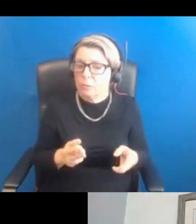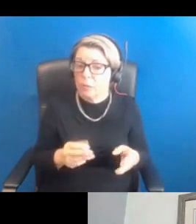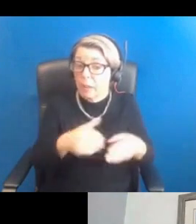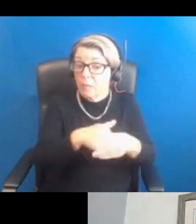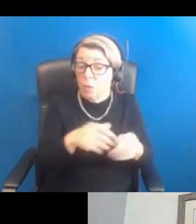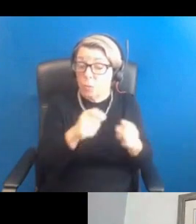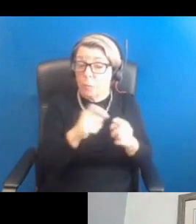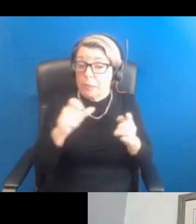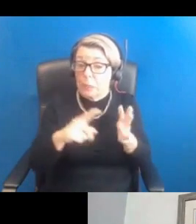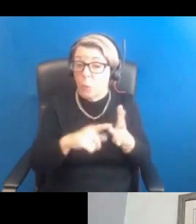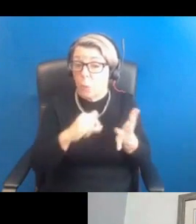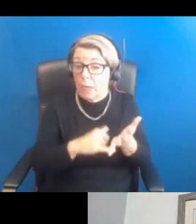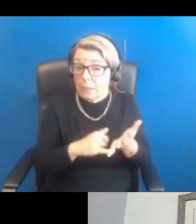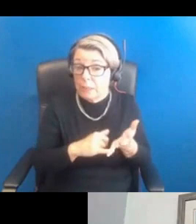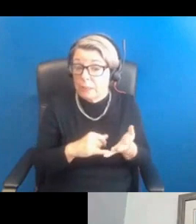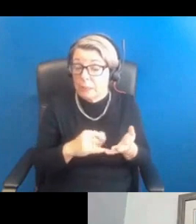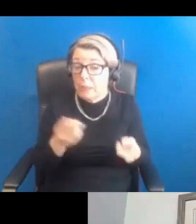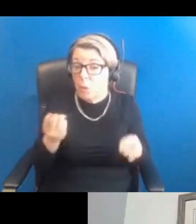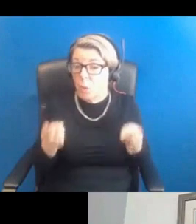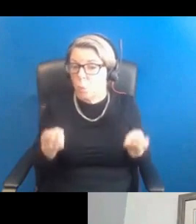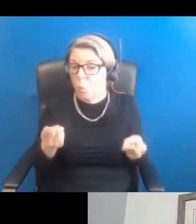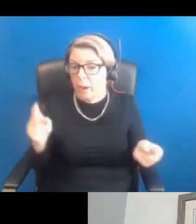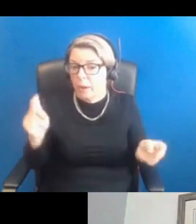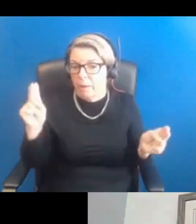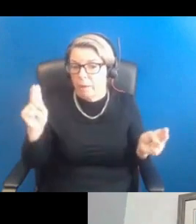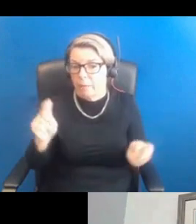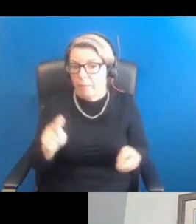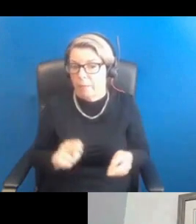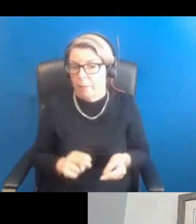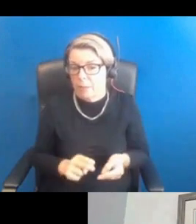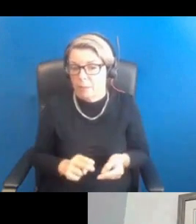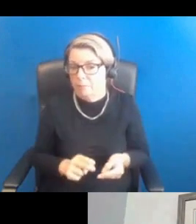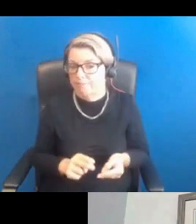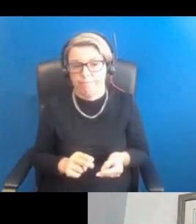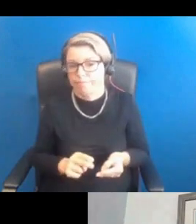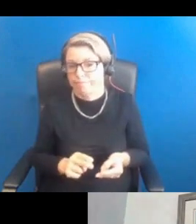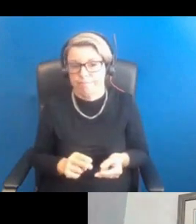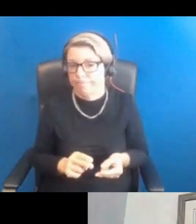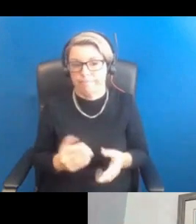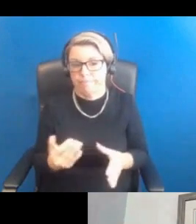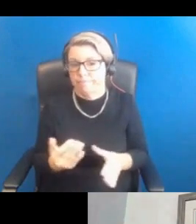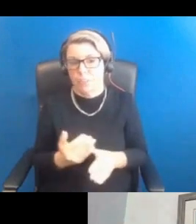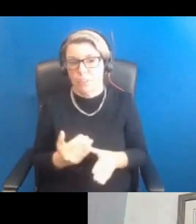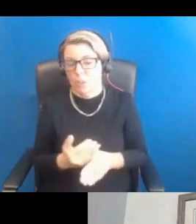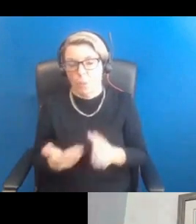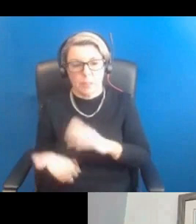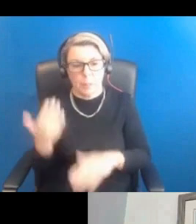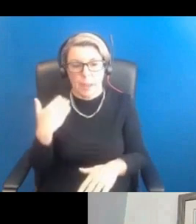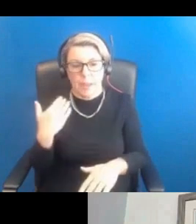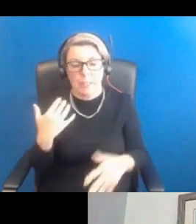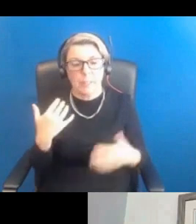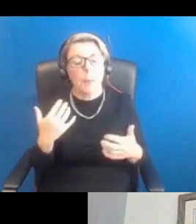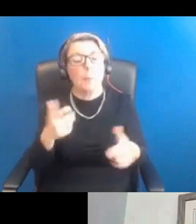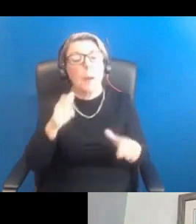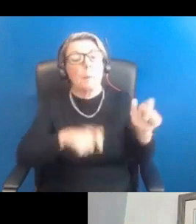pills are probably things which have not really worked in the past. But one of the things that people are excited about are the weight loss